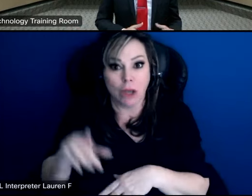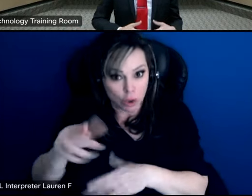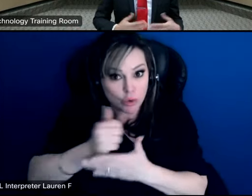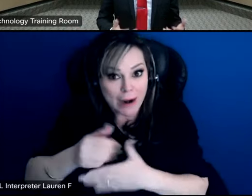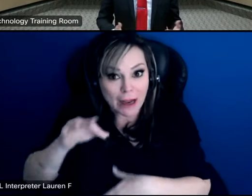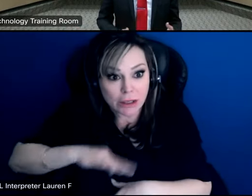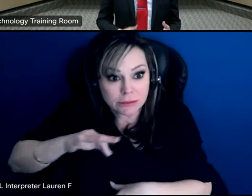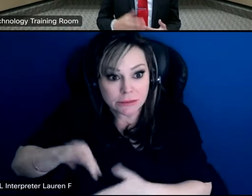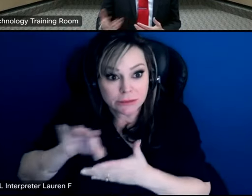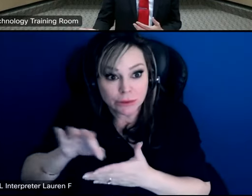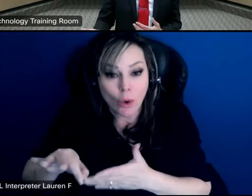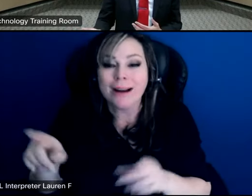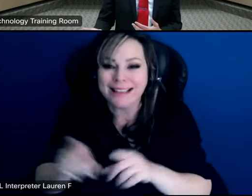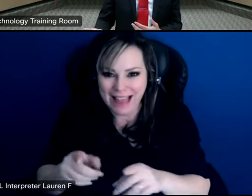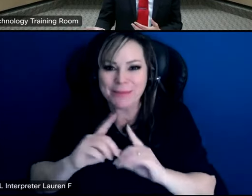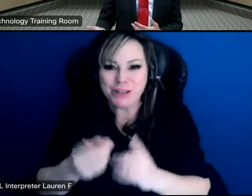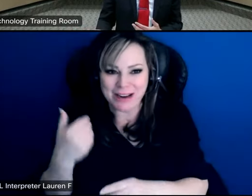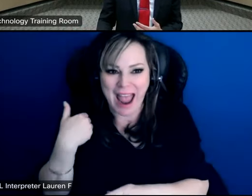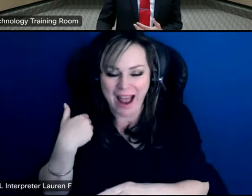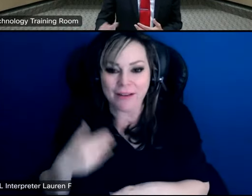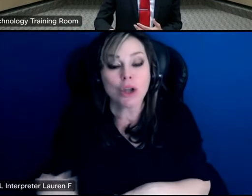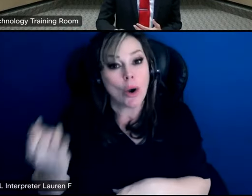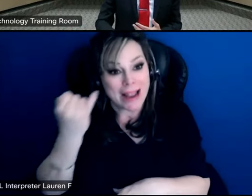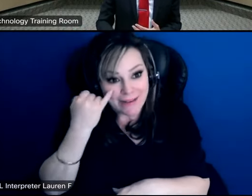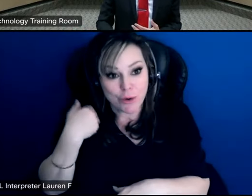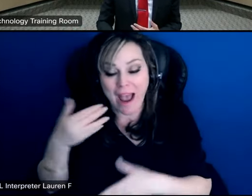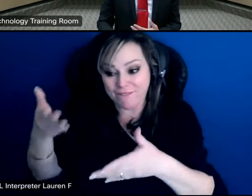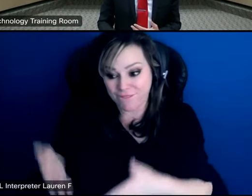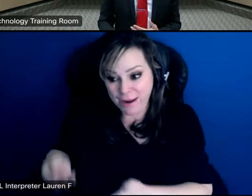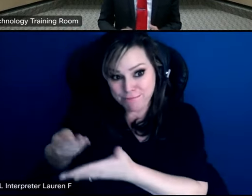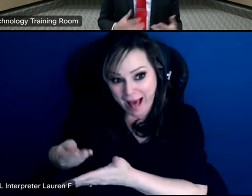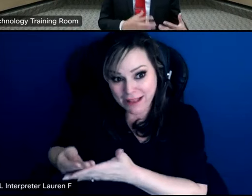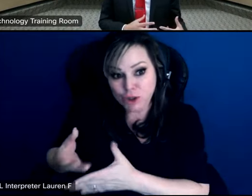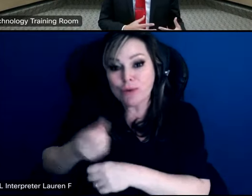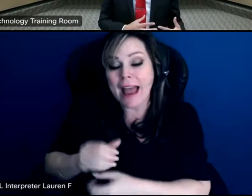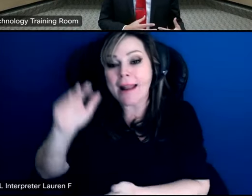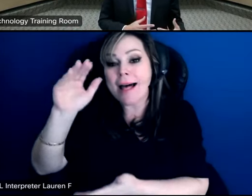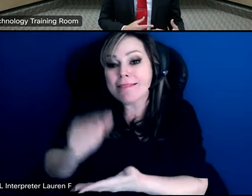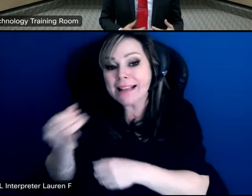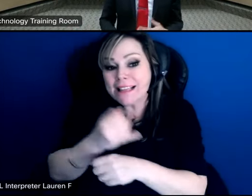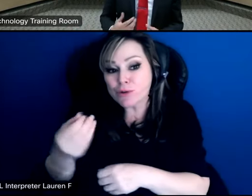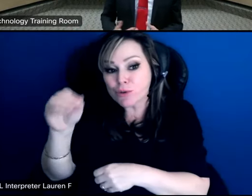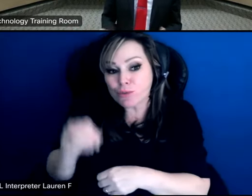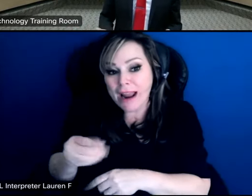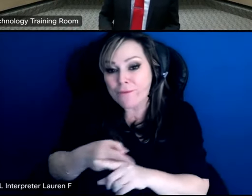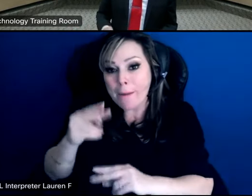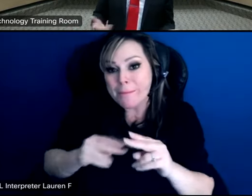balance creditors say we'll we'll lend you money to build buildings at a lower rate so that's a good thing the other reason you have the fund balance